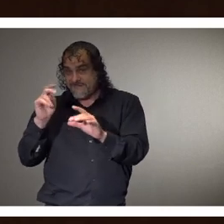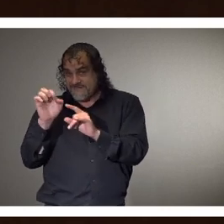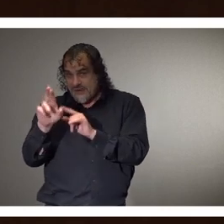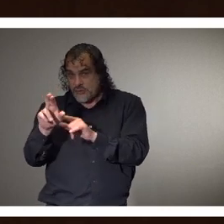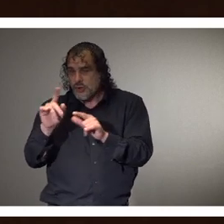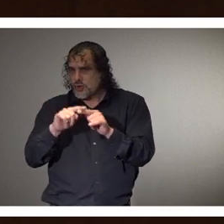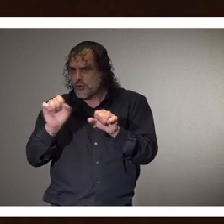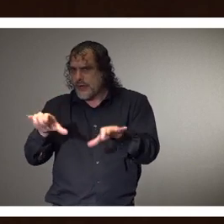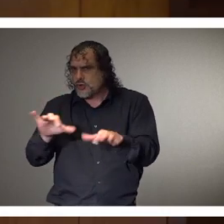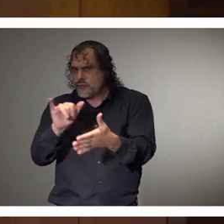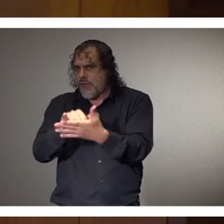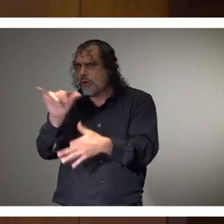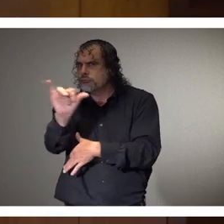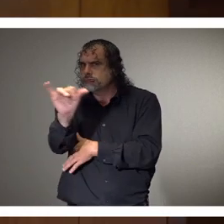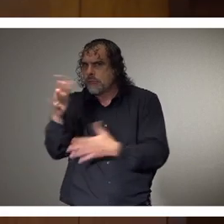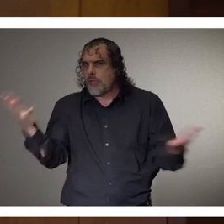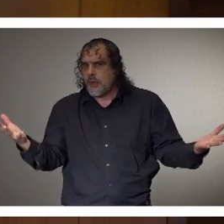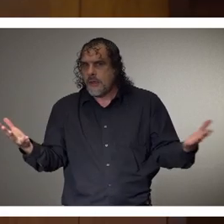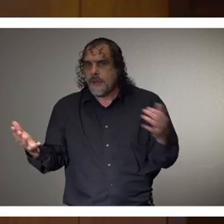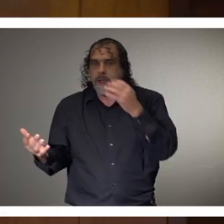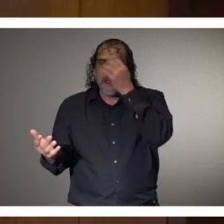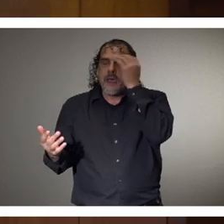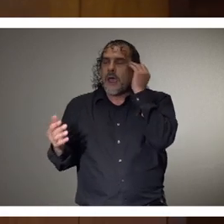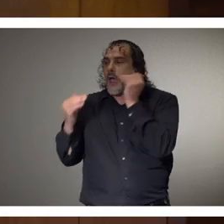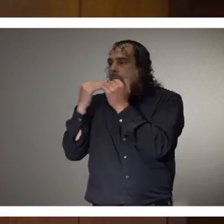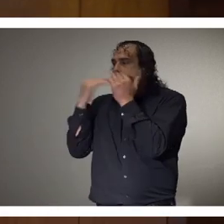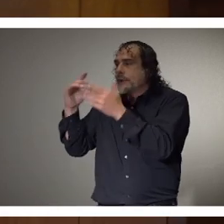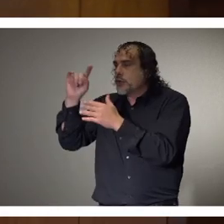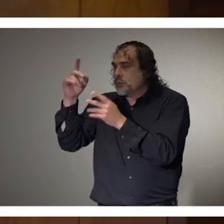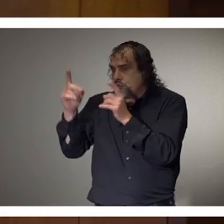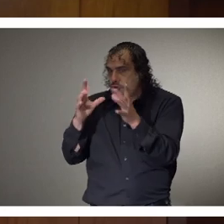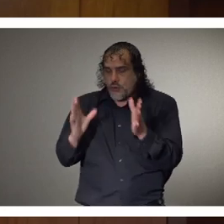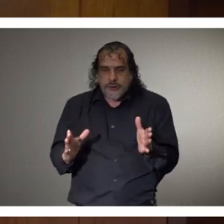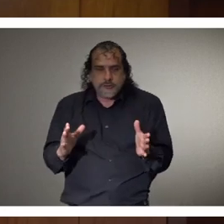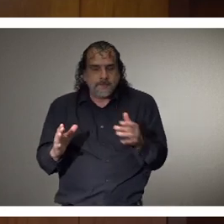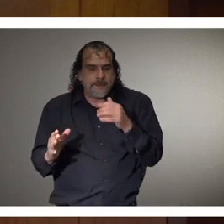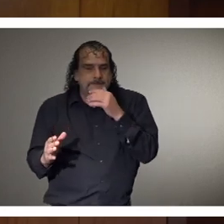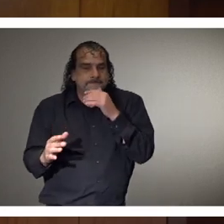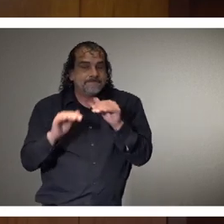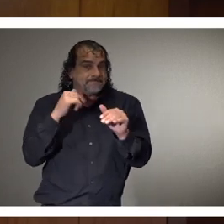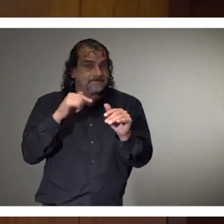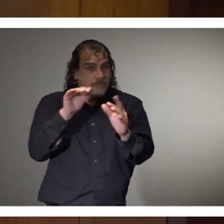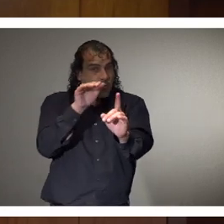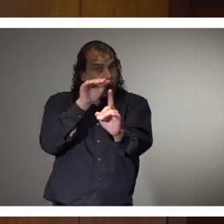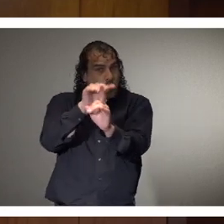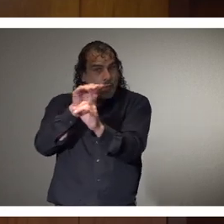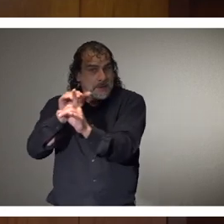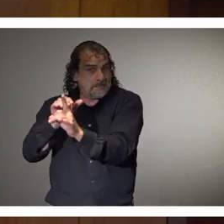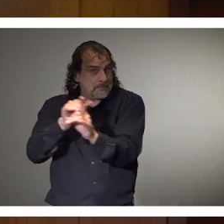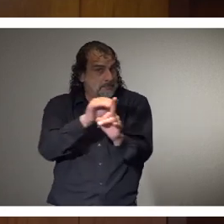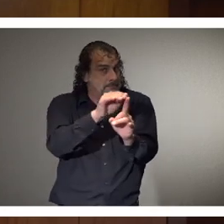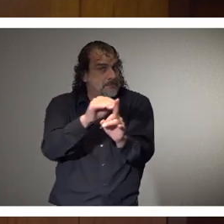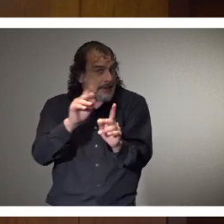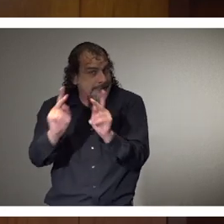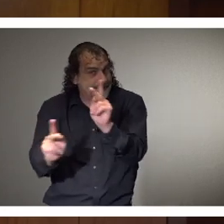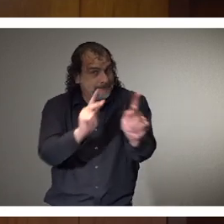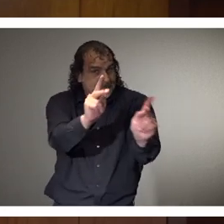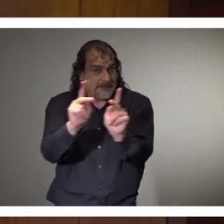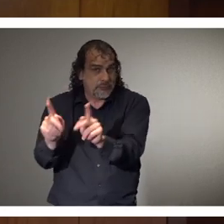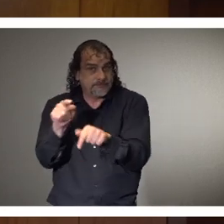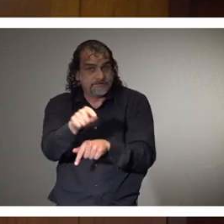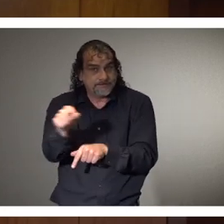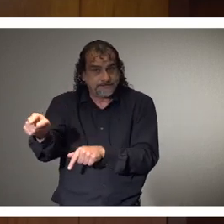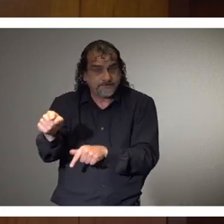can do that as well. Thank you, Director Michelle. And just as a reminder to all of the people across Mississippi today,